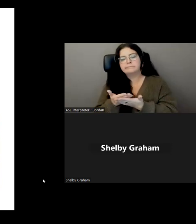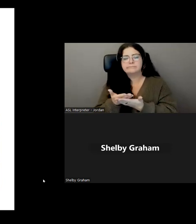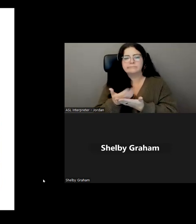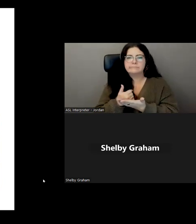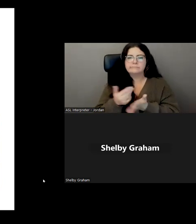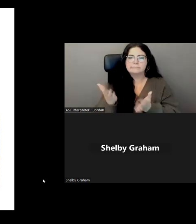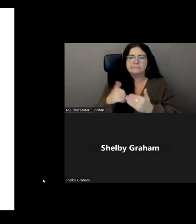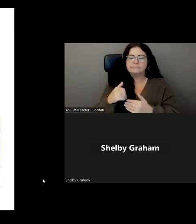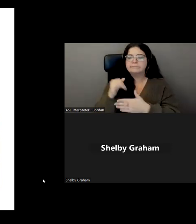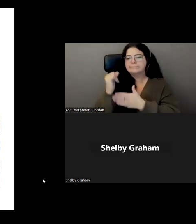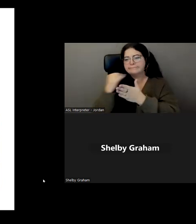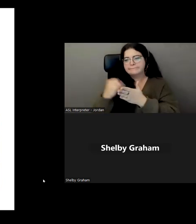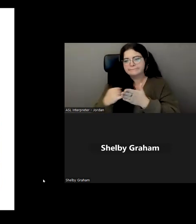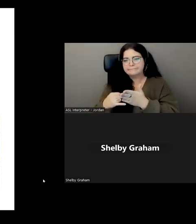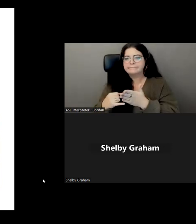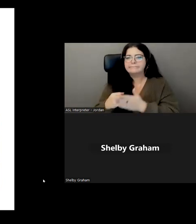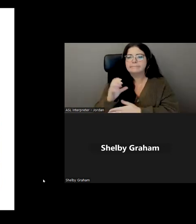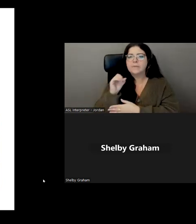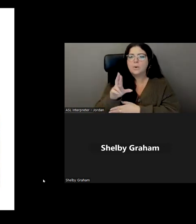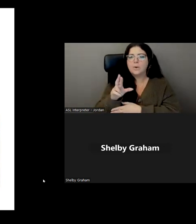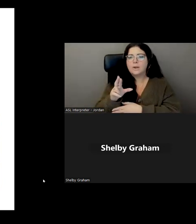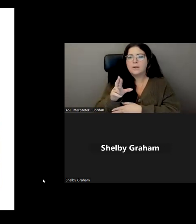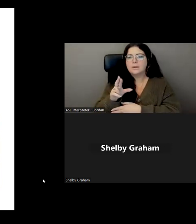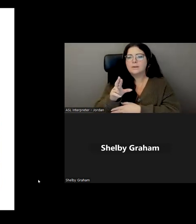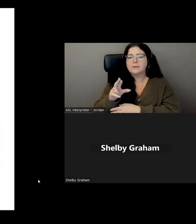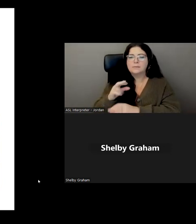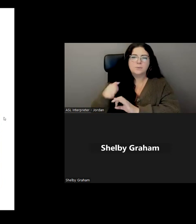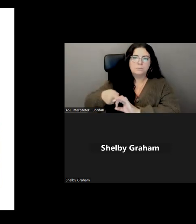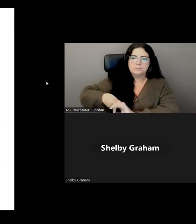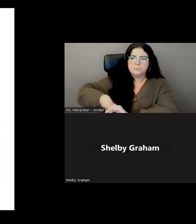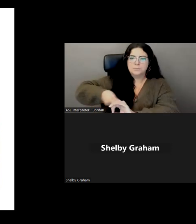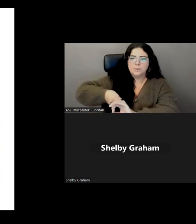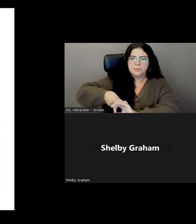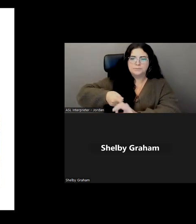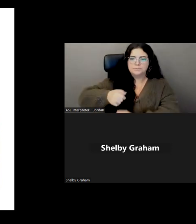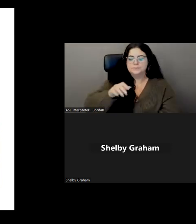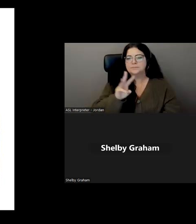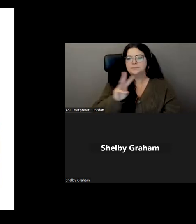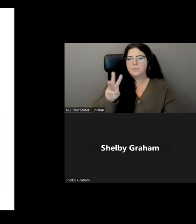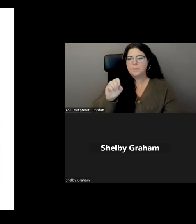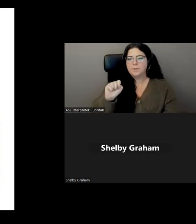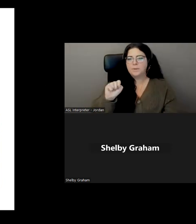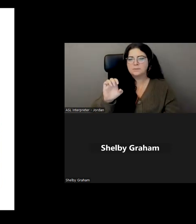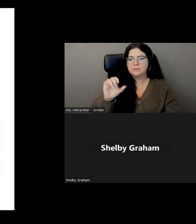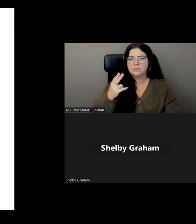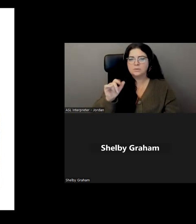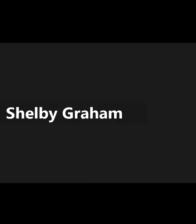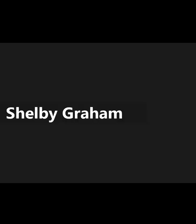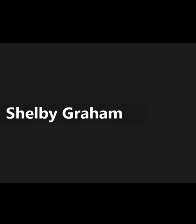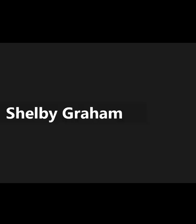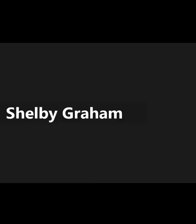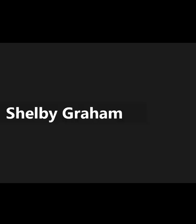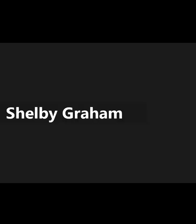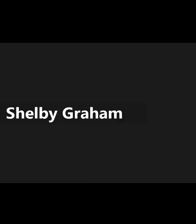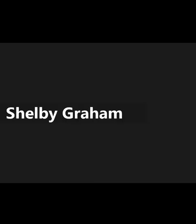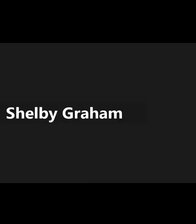creating art at home, or shooting pool at Westside Charlie's. So I'm actually going to stop my screen right now. And Kyle,